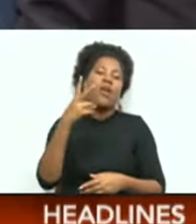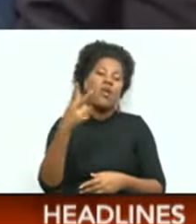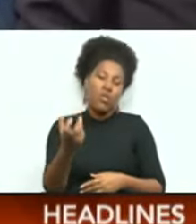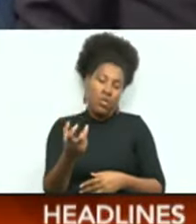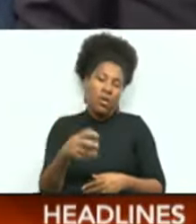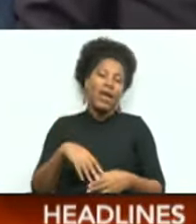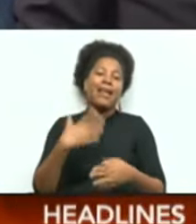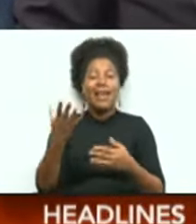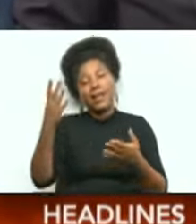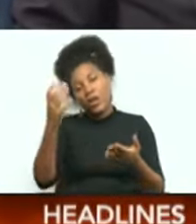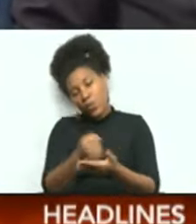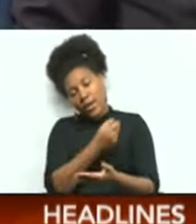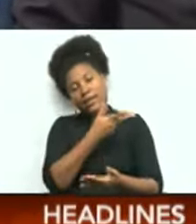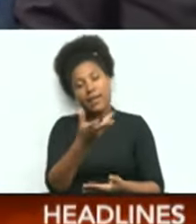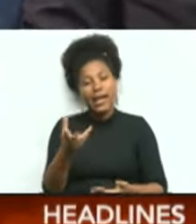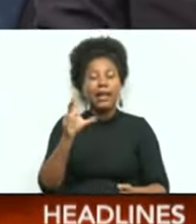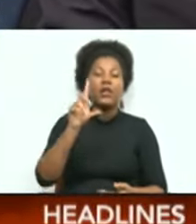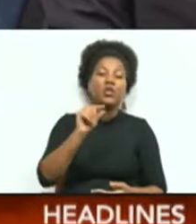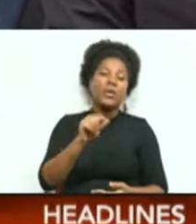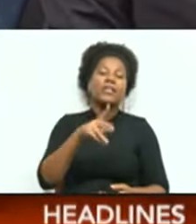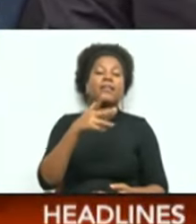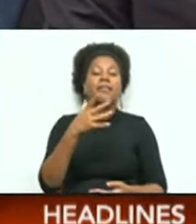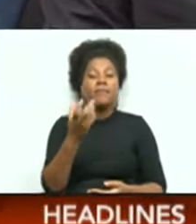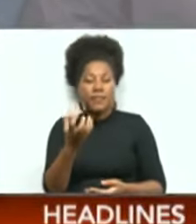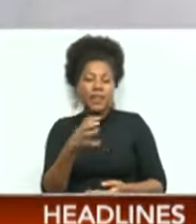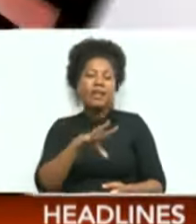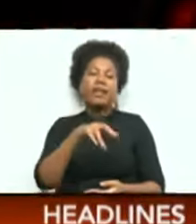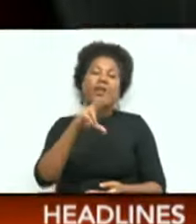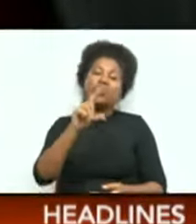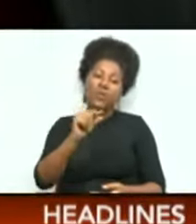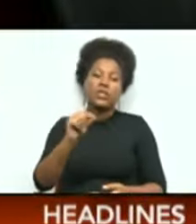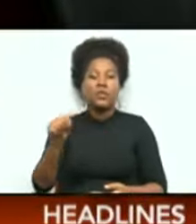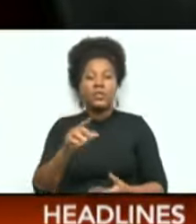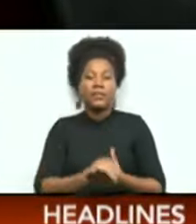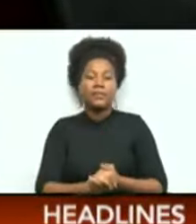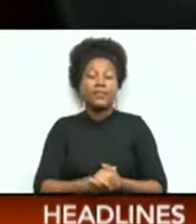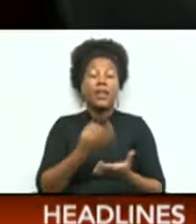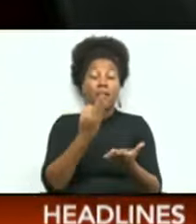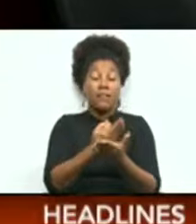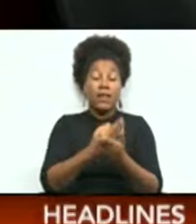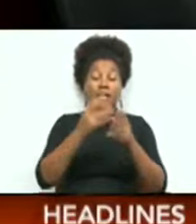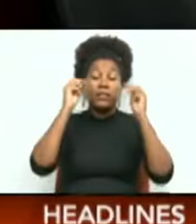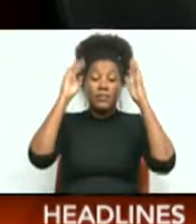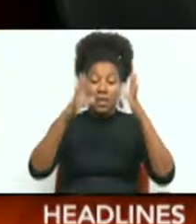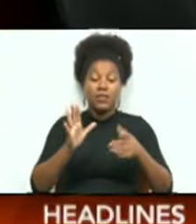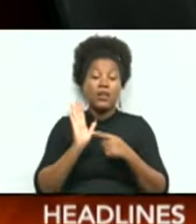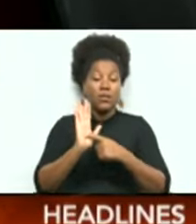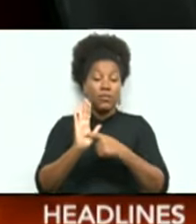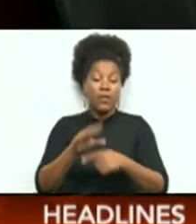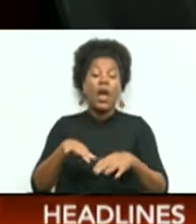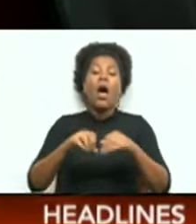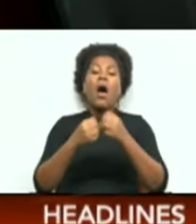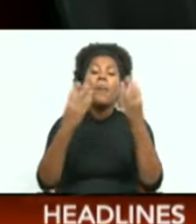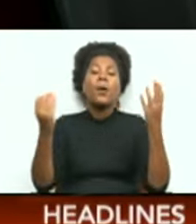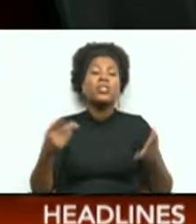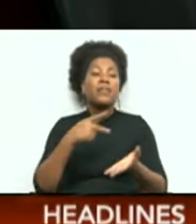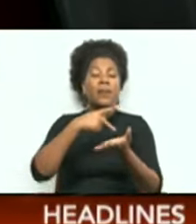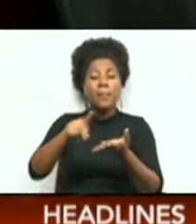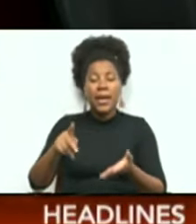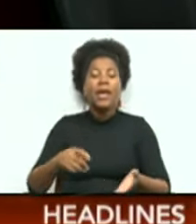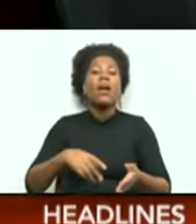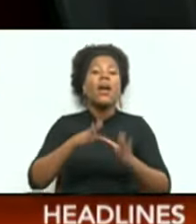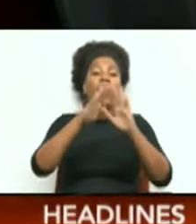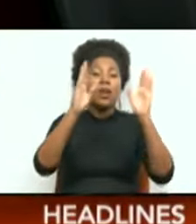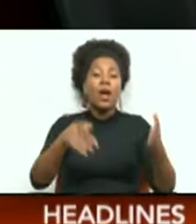and then again in 2020. Still to come in the news, the finance minister reveals how much he has to pay in property tax,